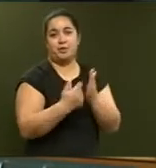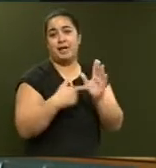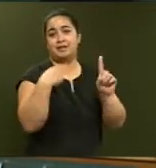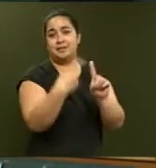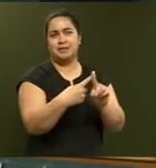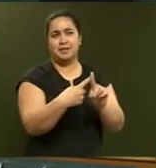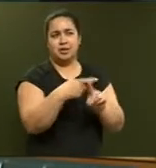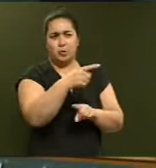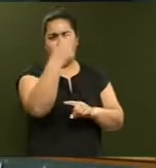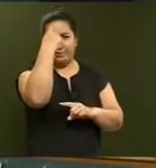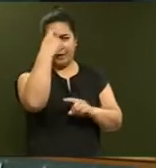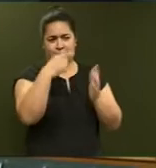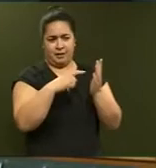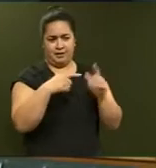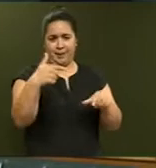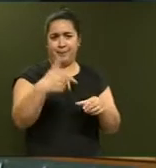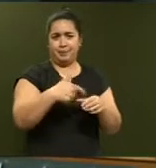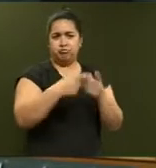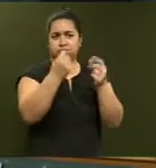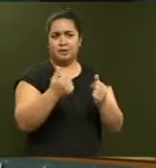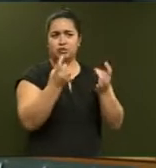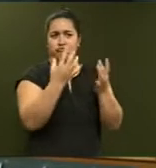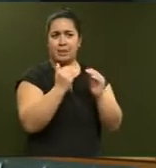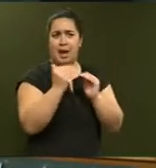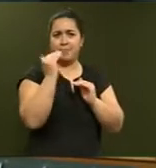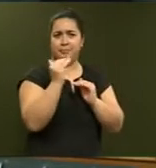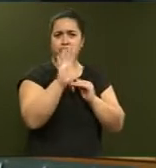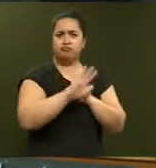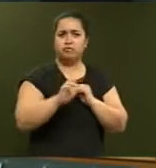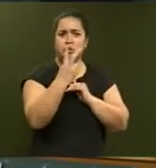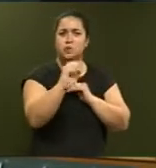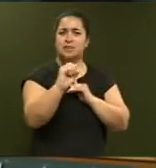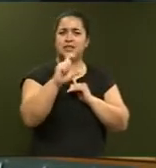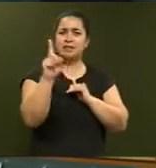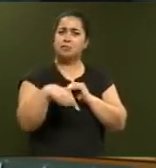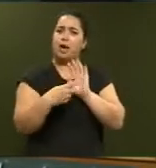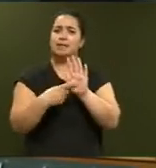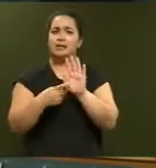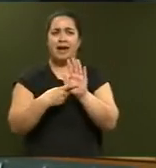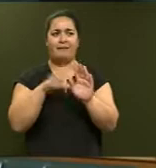had already increased on average by $0.20 a litre since he took office?